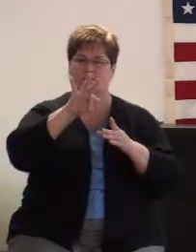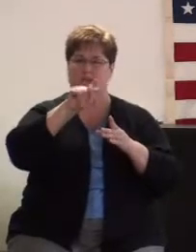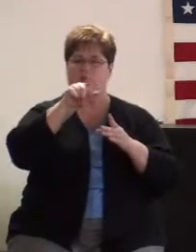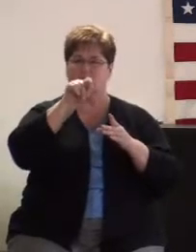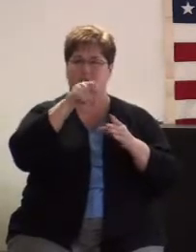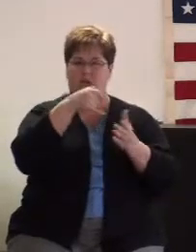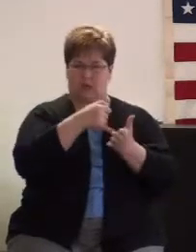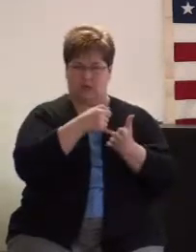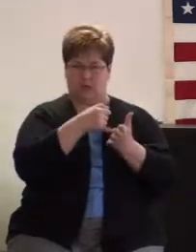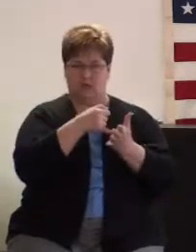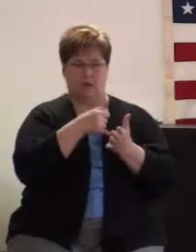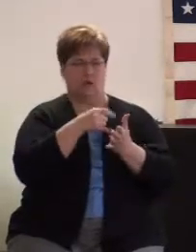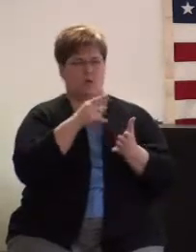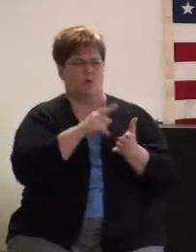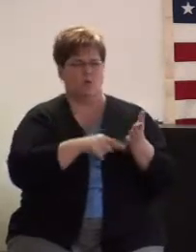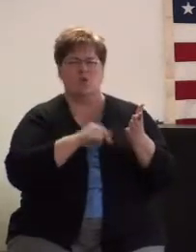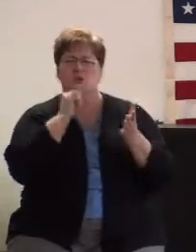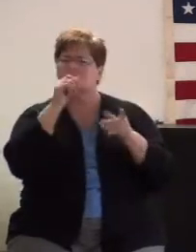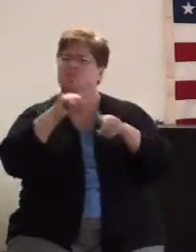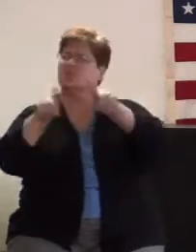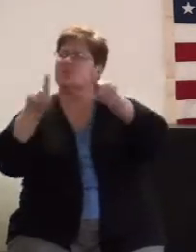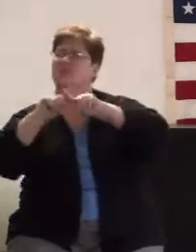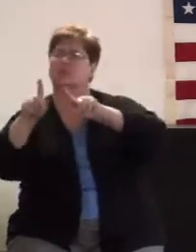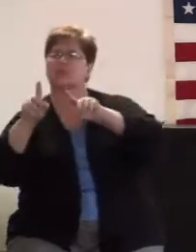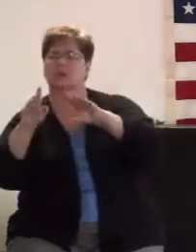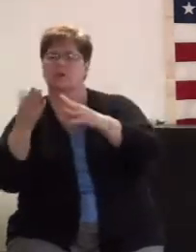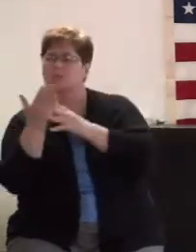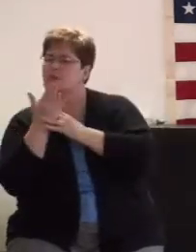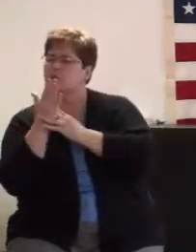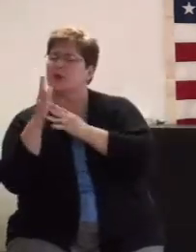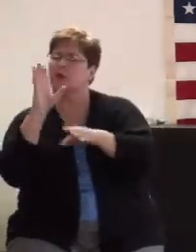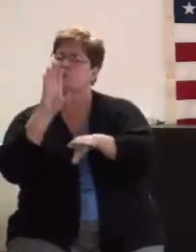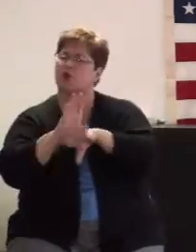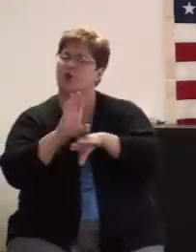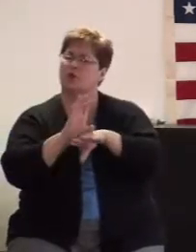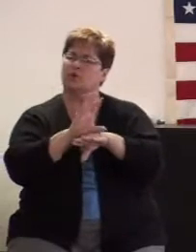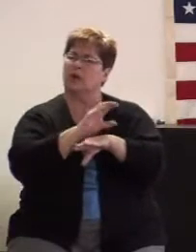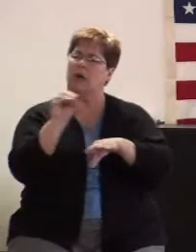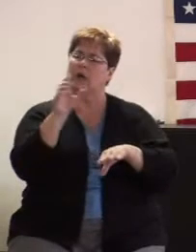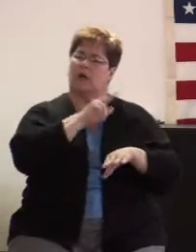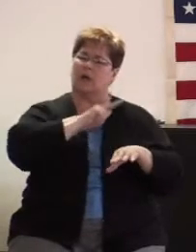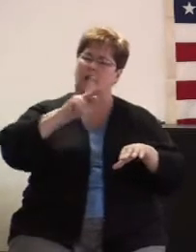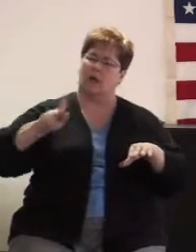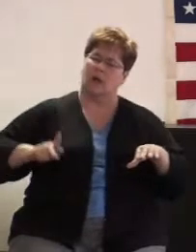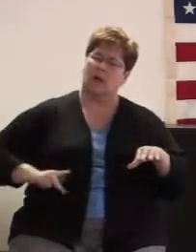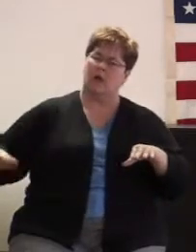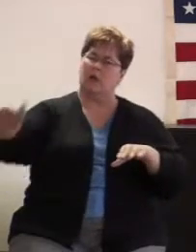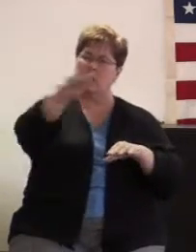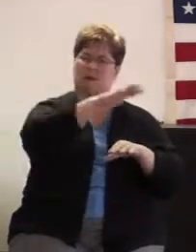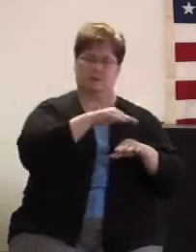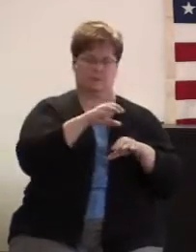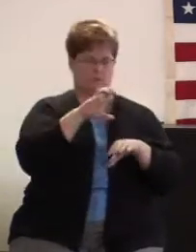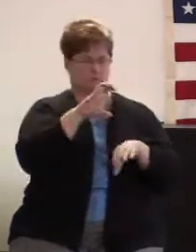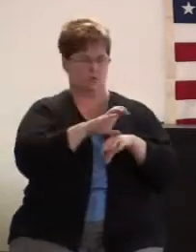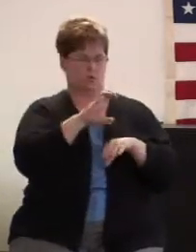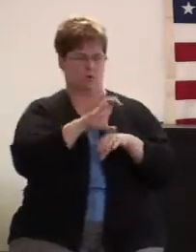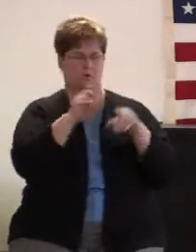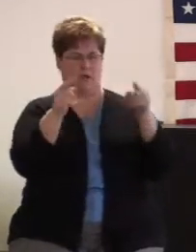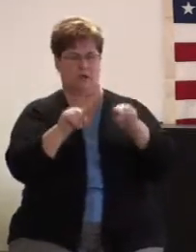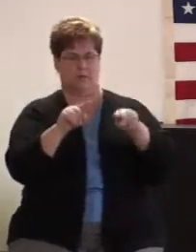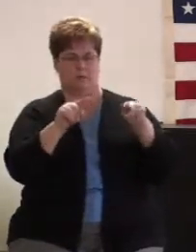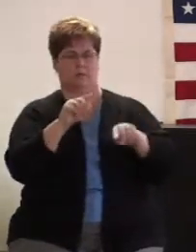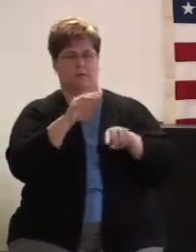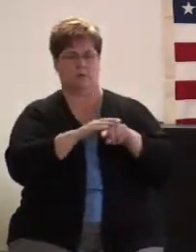People say well what is the difference between church and kingdom? Church happens on